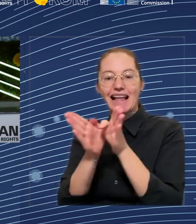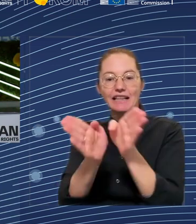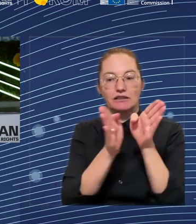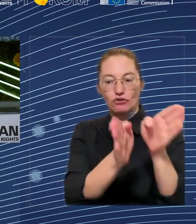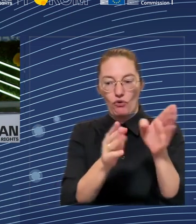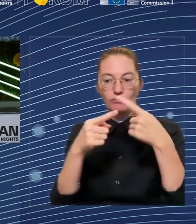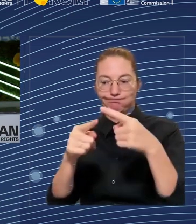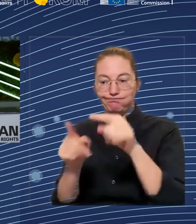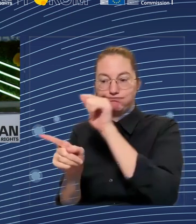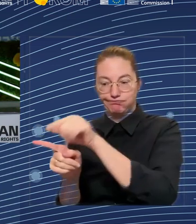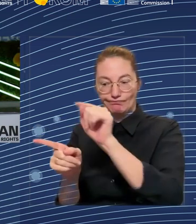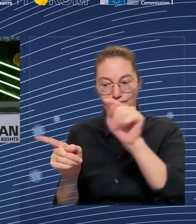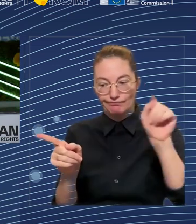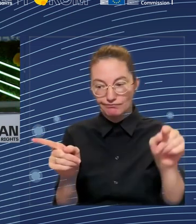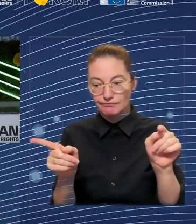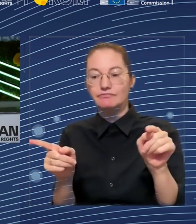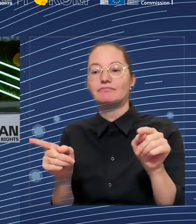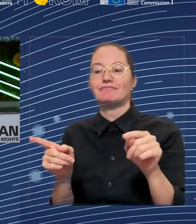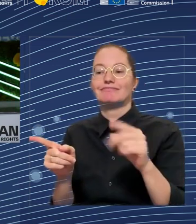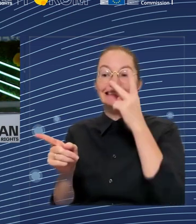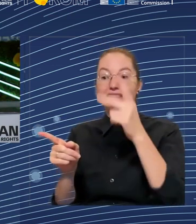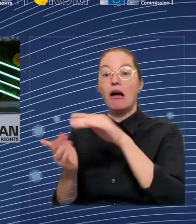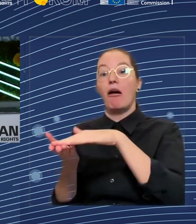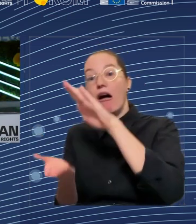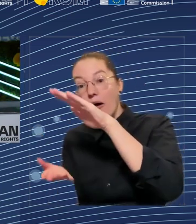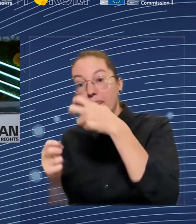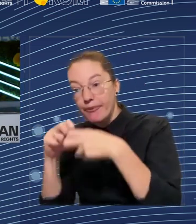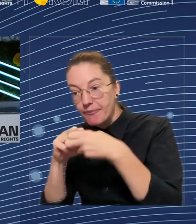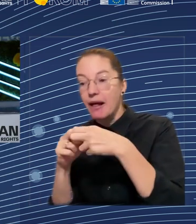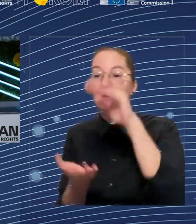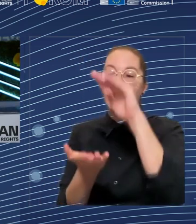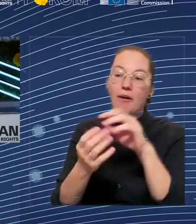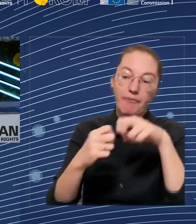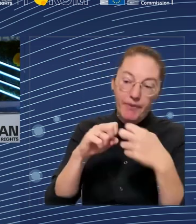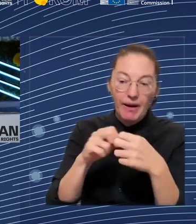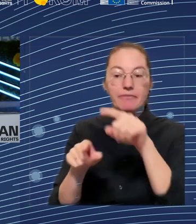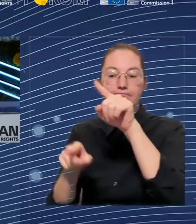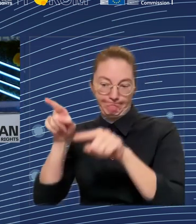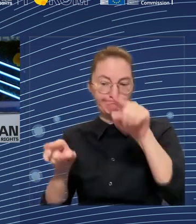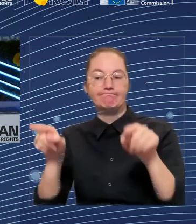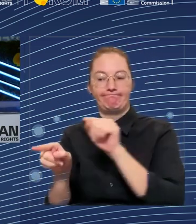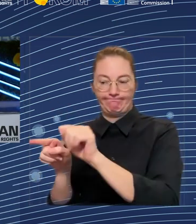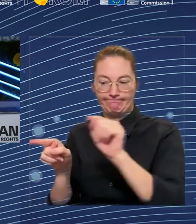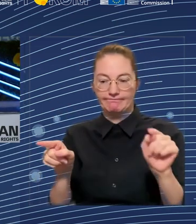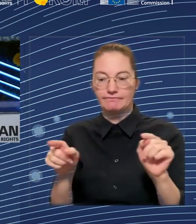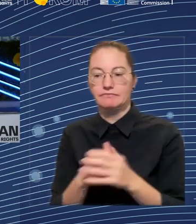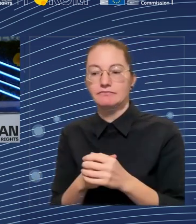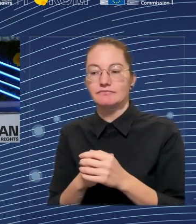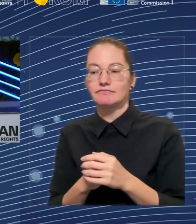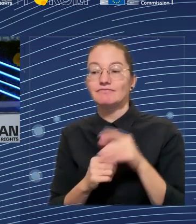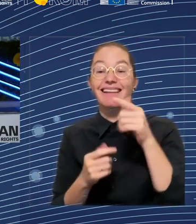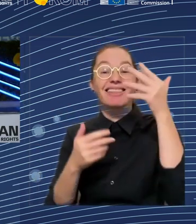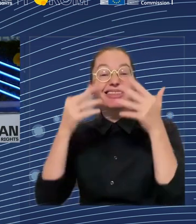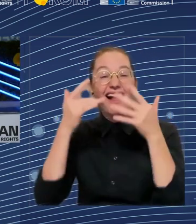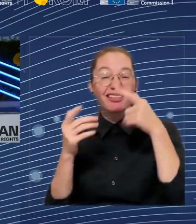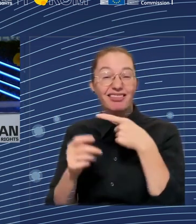workers in health care, residential care, transport workers, nurses, carers, drivers, all